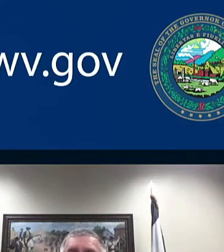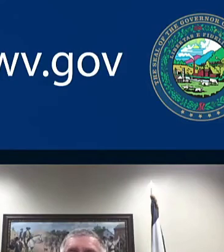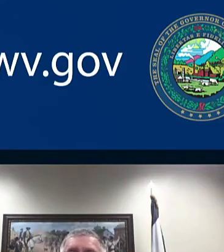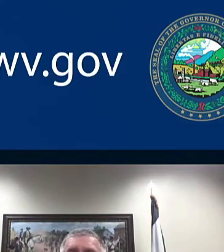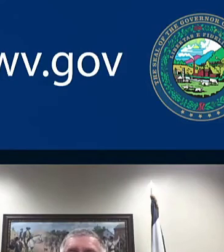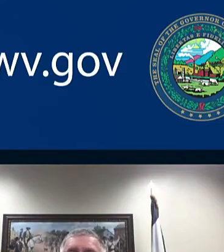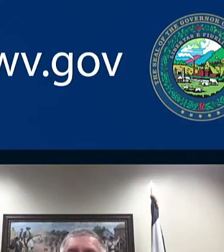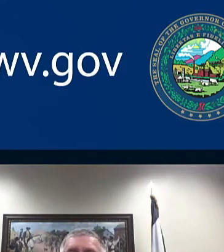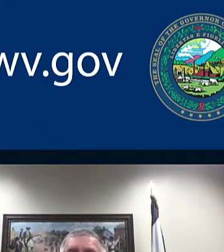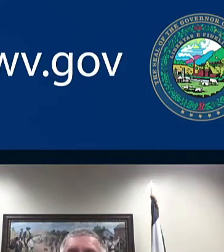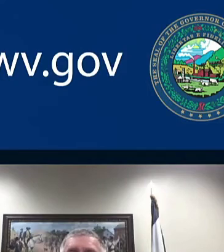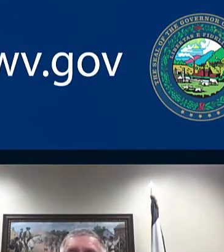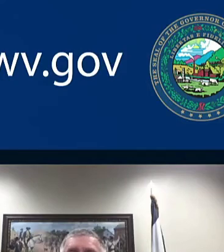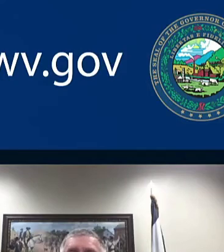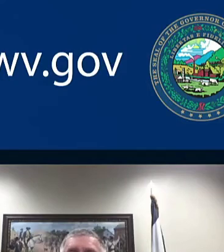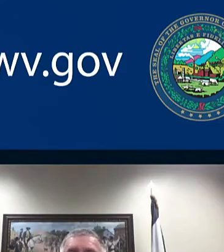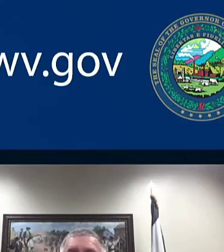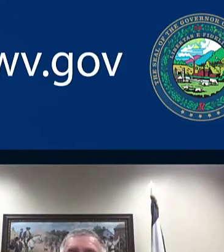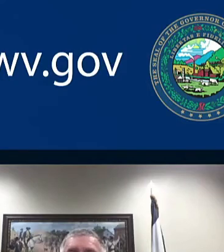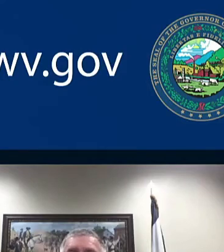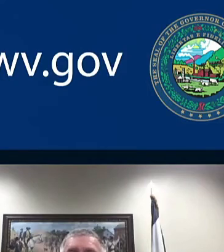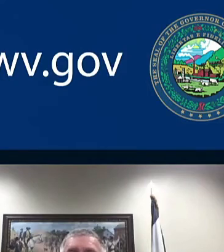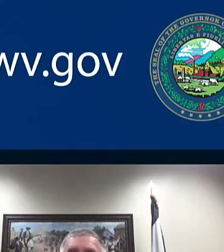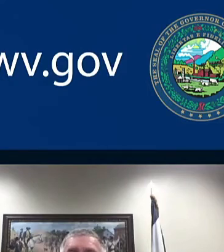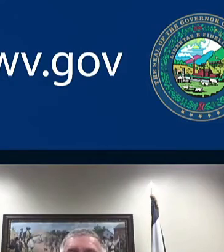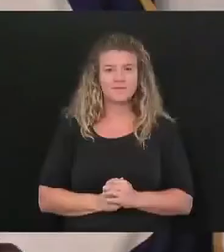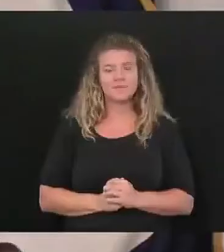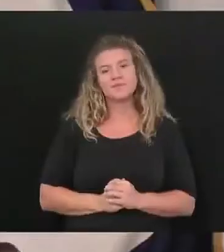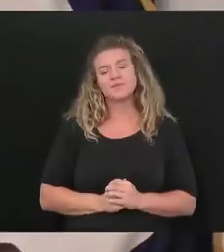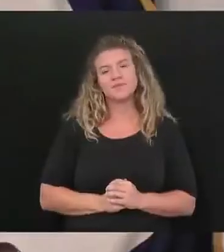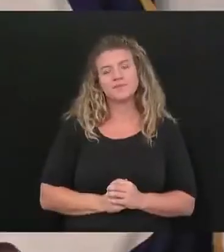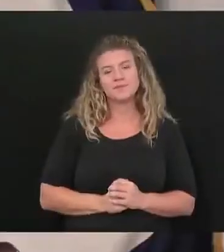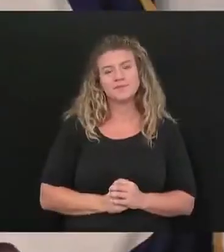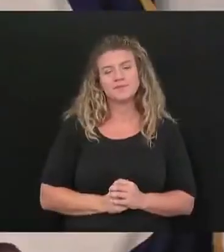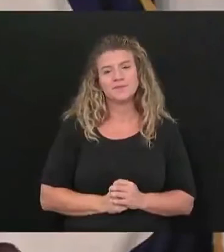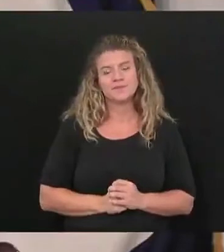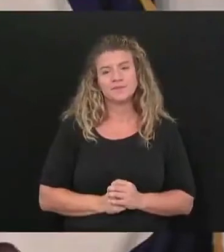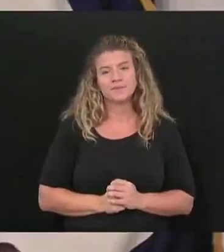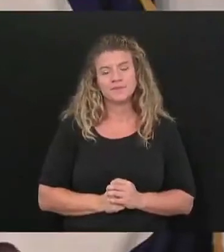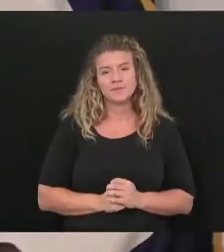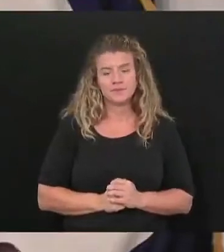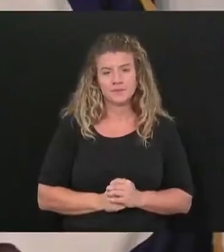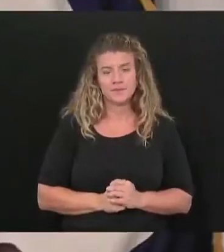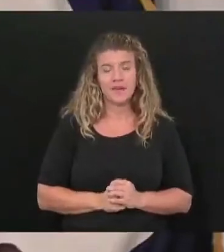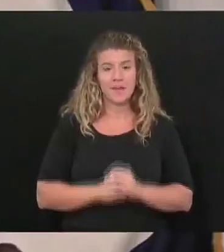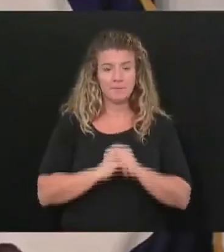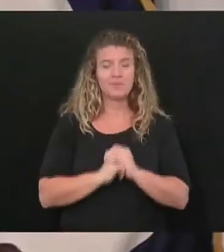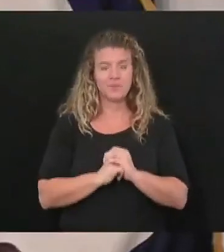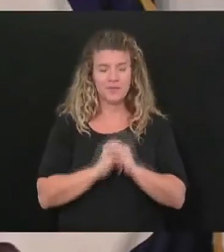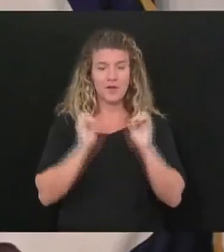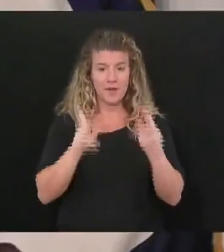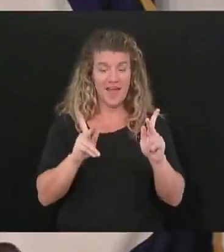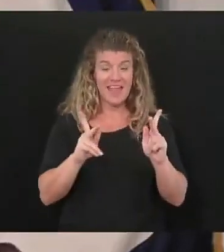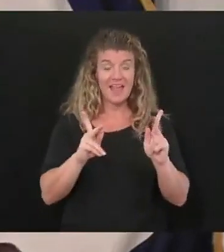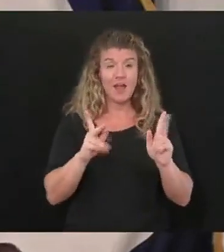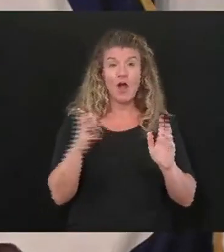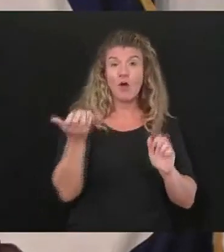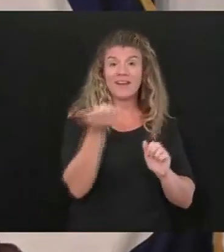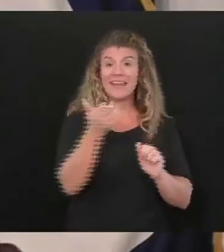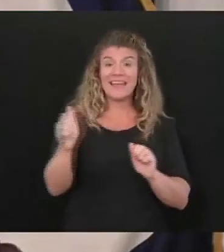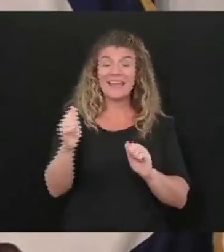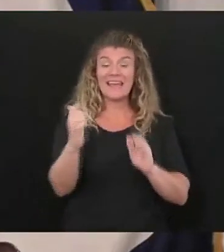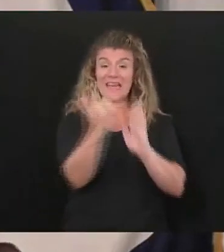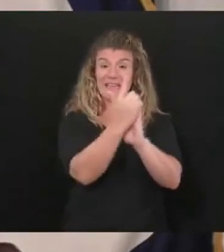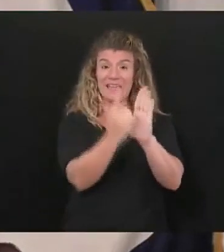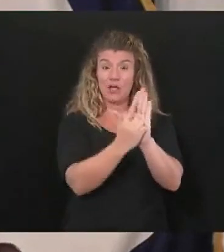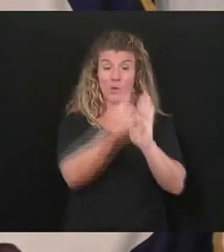okay it's David is that correct okay all right David here's here's the thing you know on any legal opinions